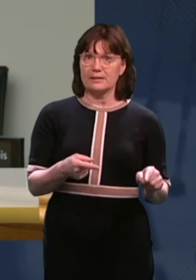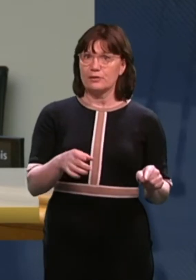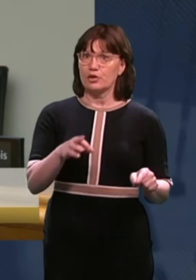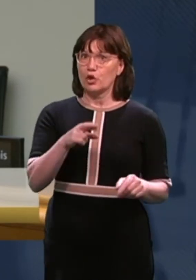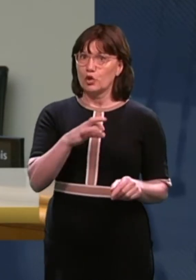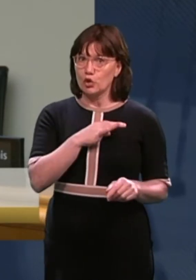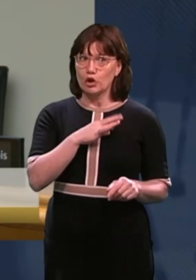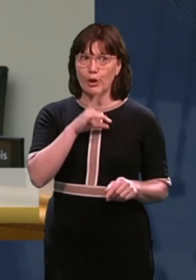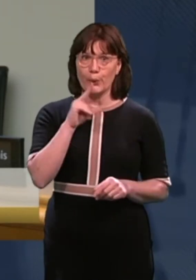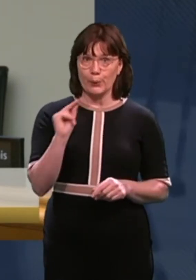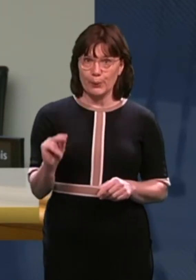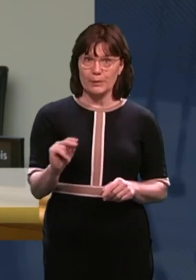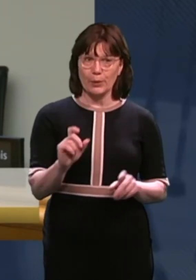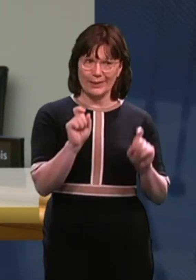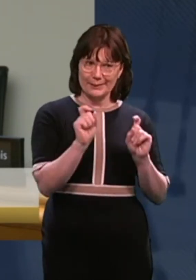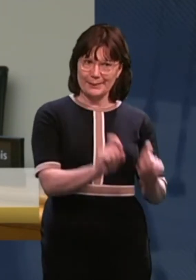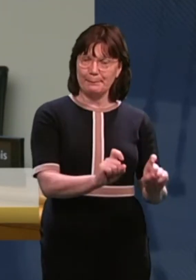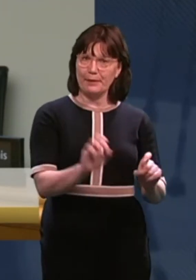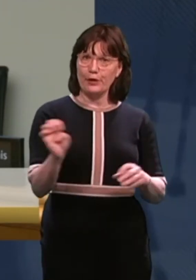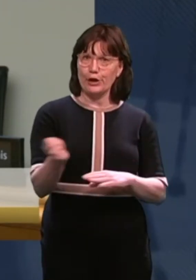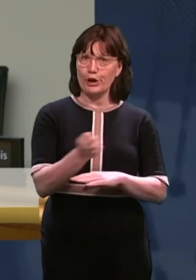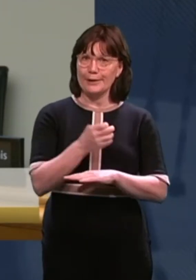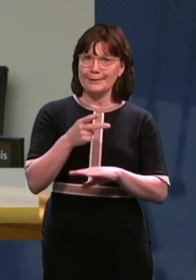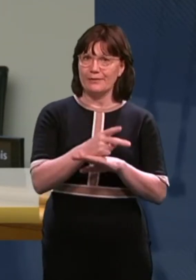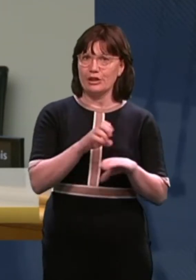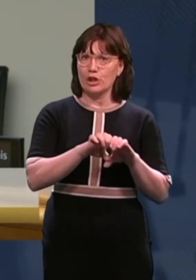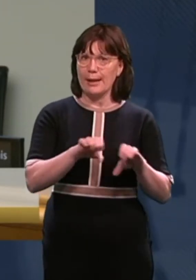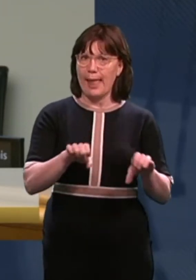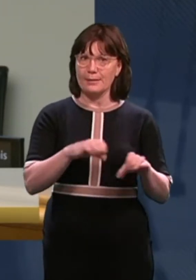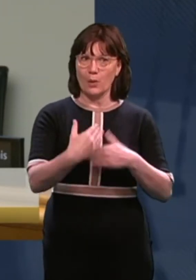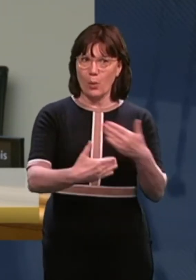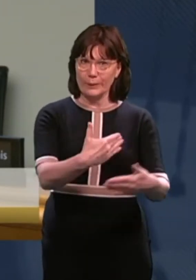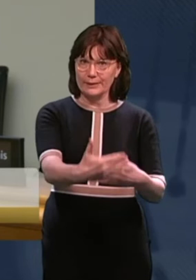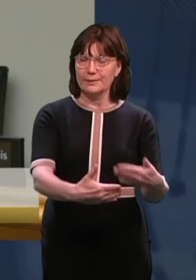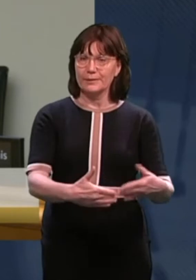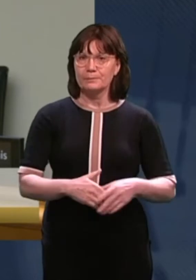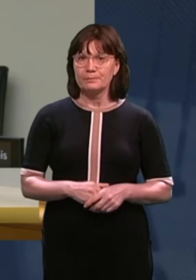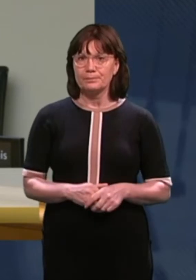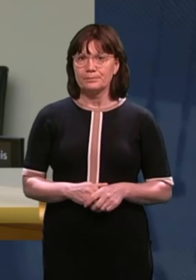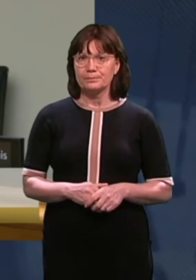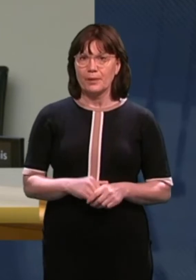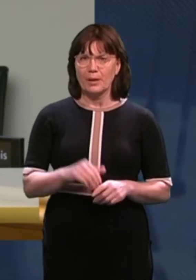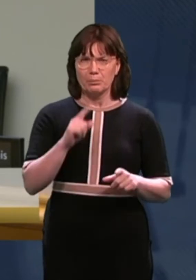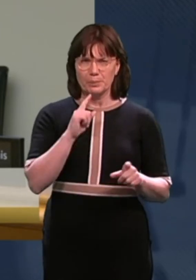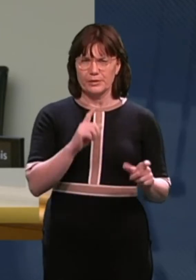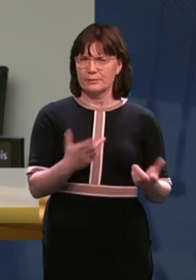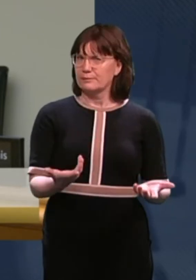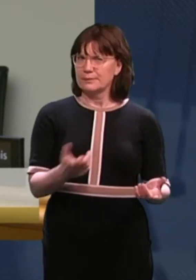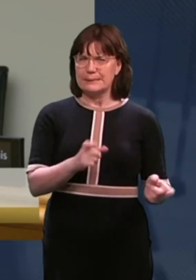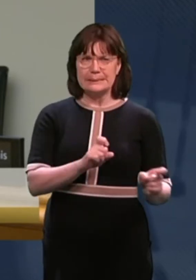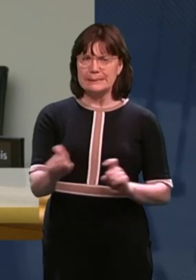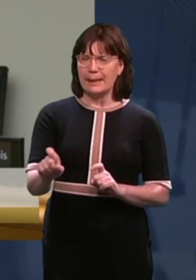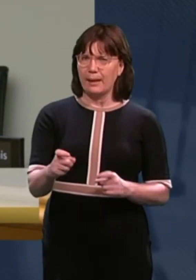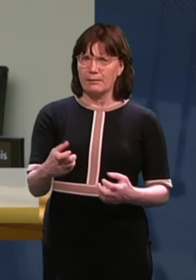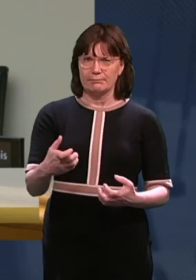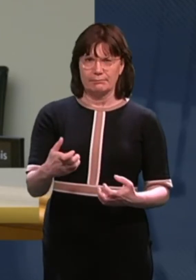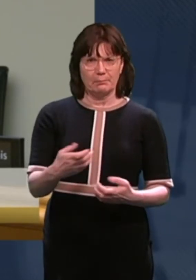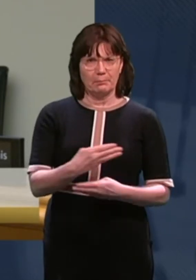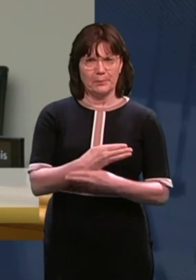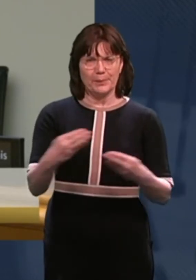good and welcome news and we were all delighted to hear that. I suppose what is still of huge concern is that